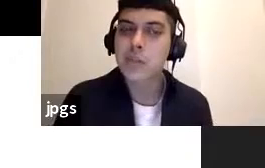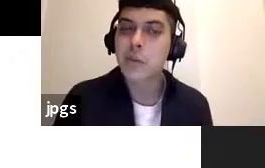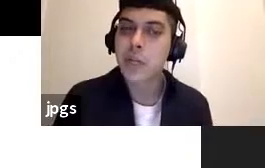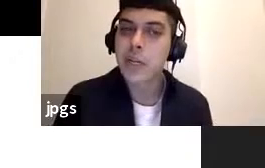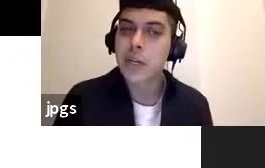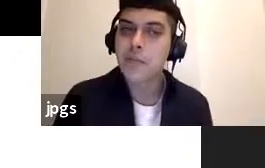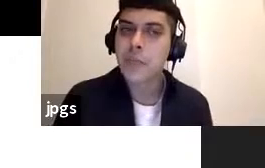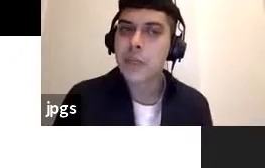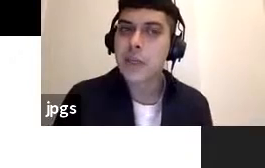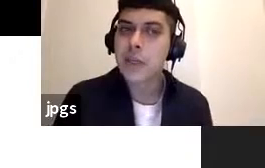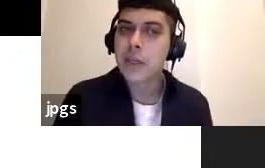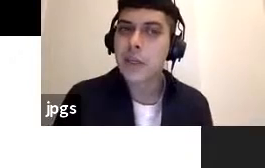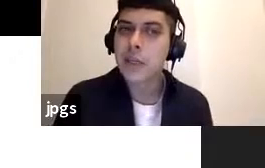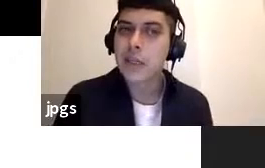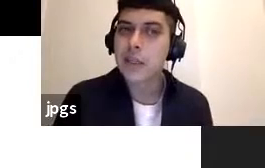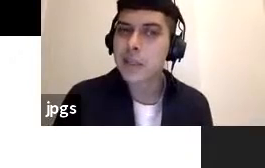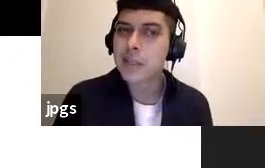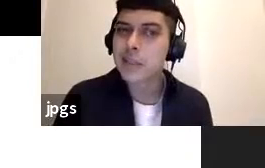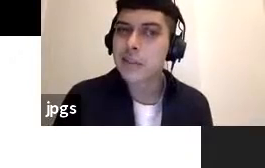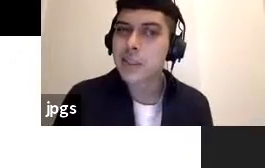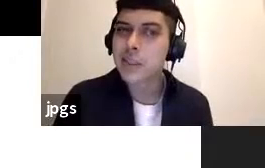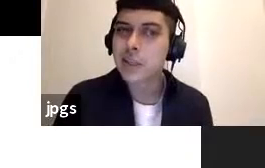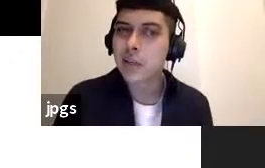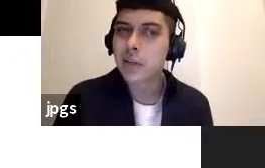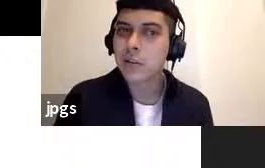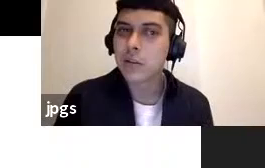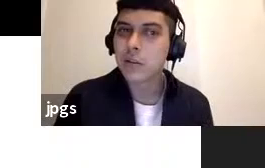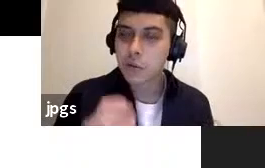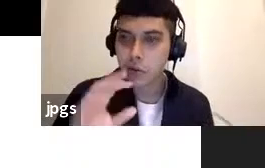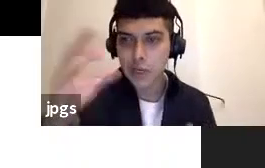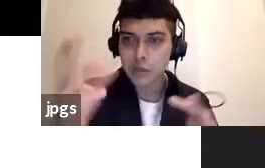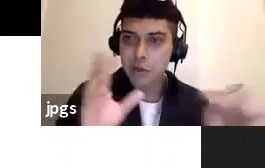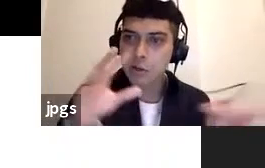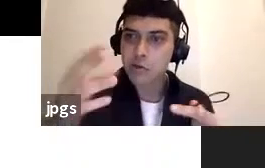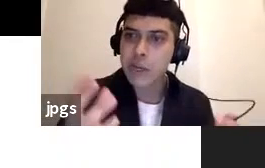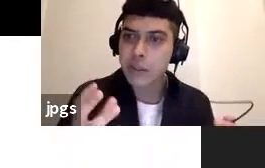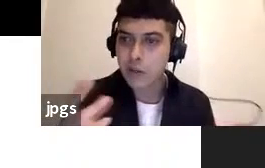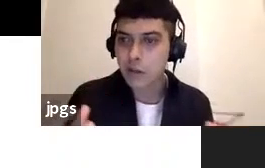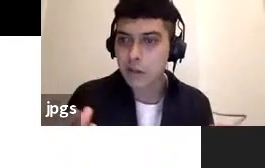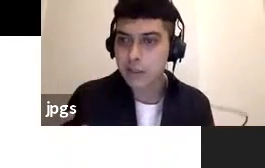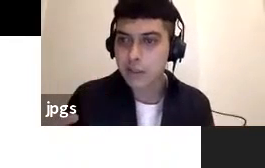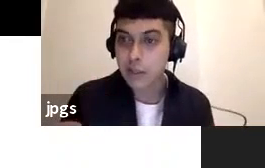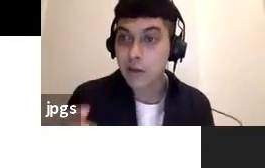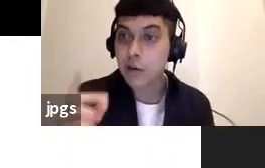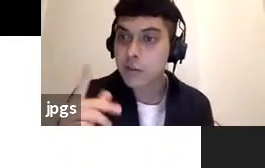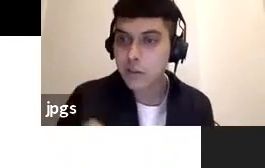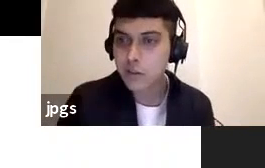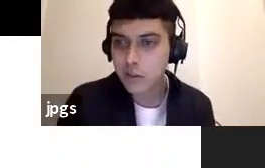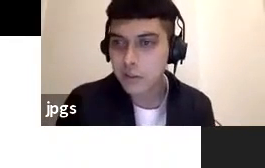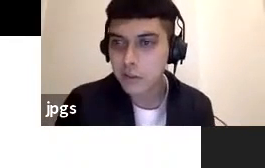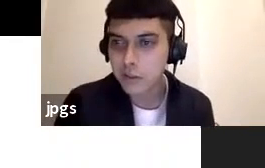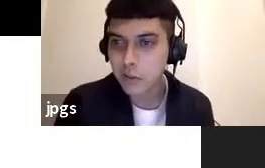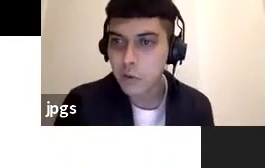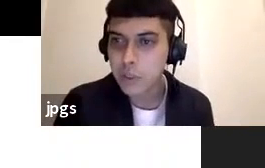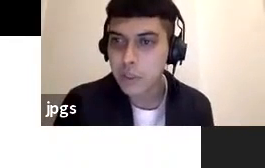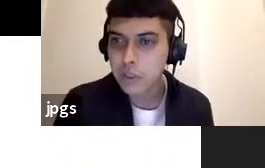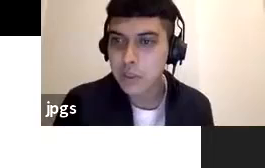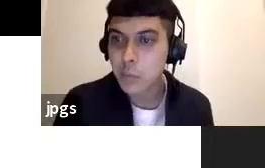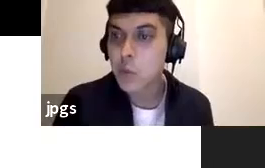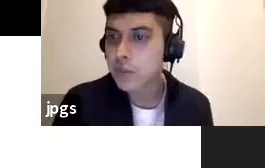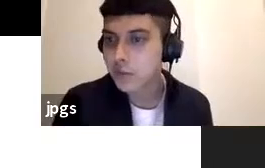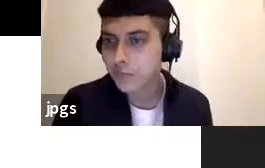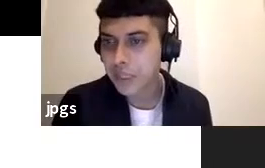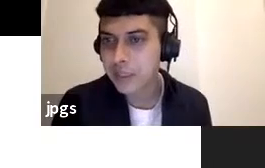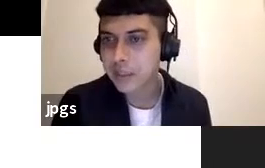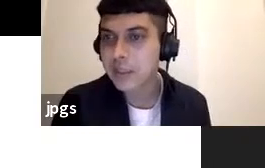proposals of bebeka and it's interesting how you can create content also not not not only